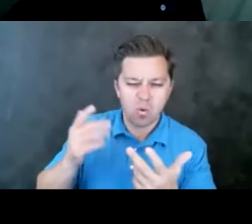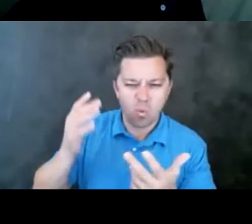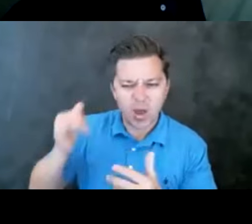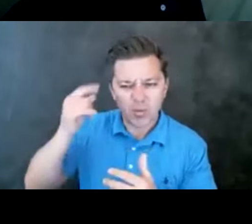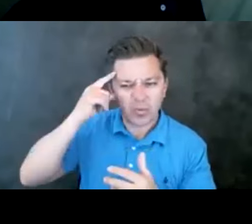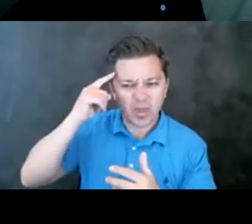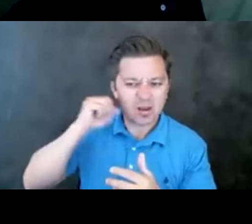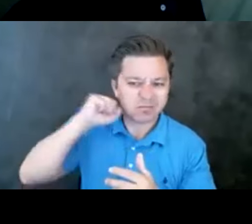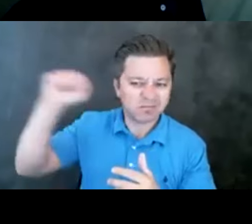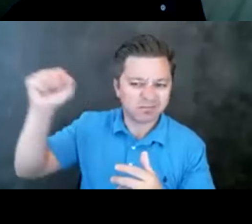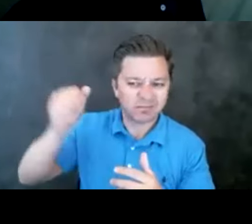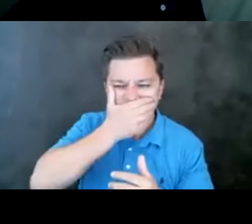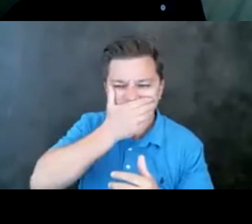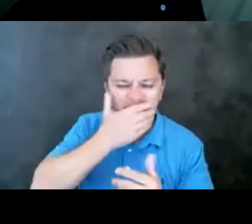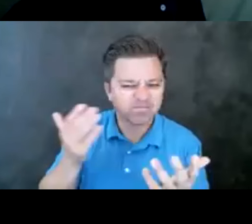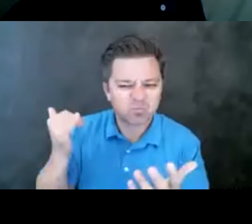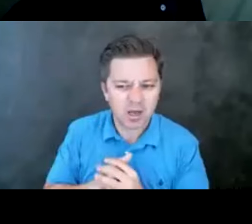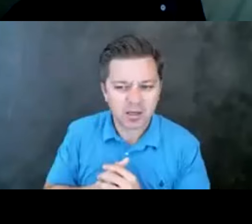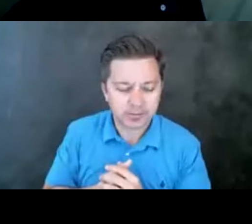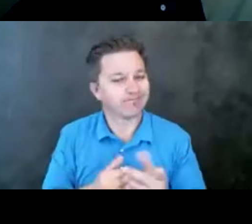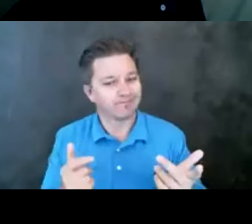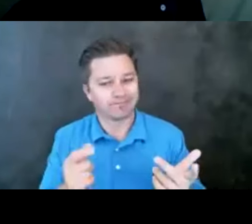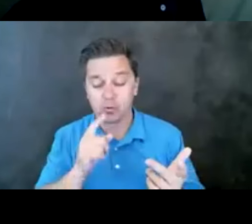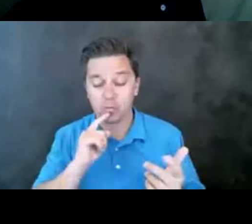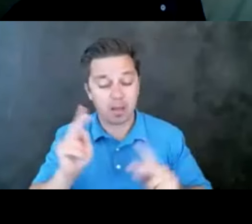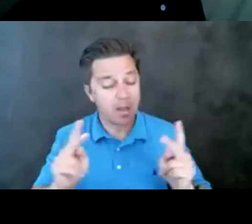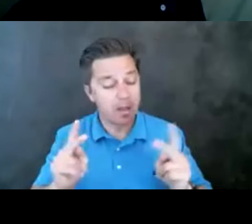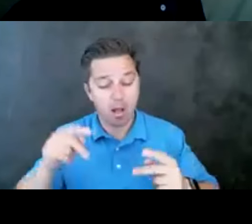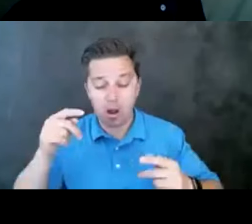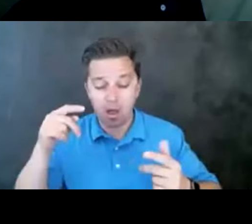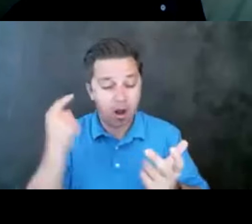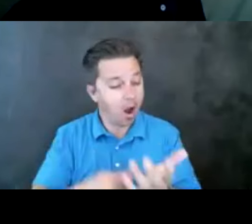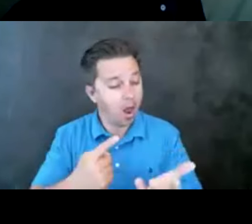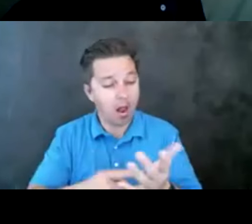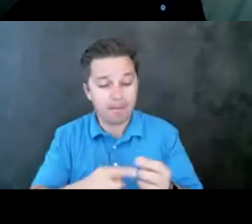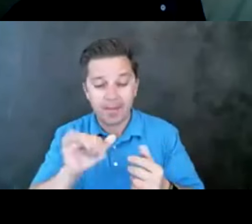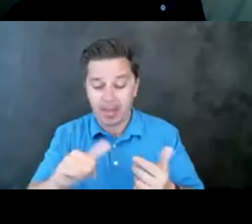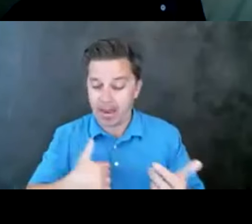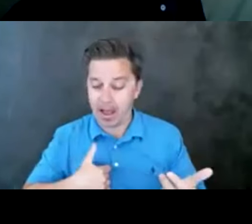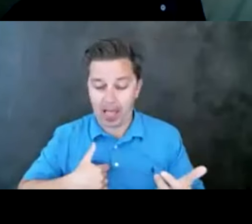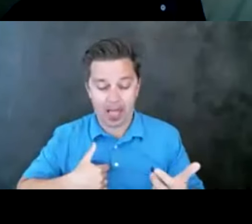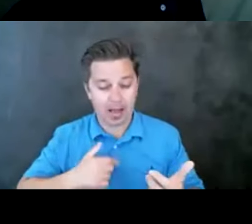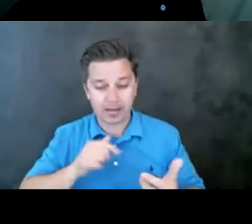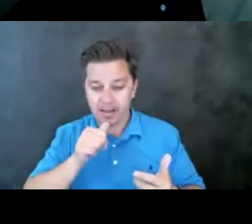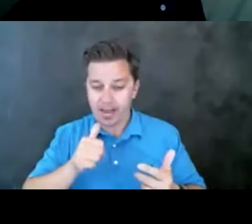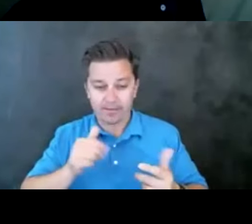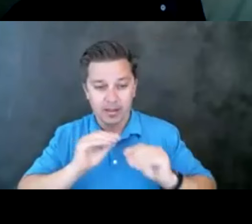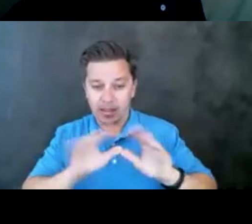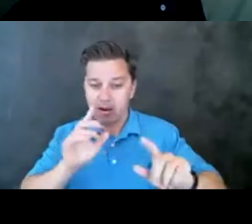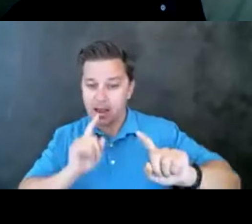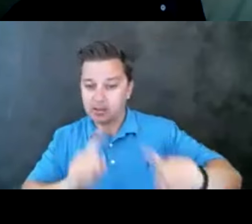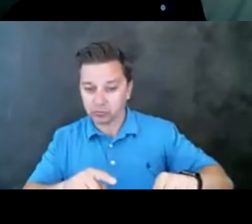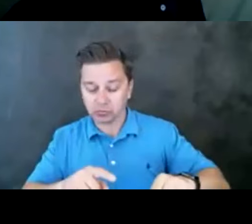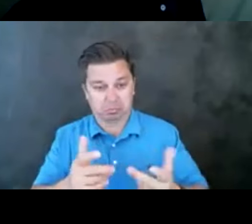You know, that's something that really has been debated. And I don't know that I have an answer for it. I would put it out to the group if you have any